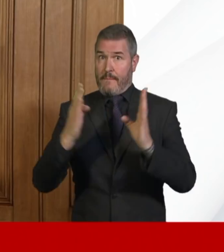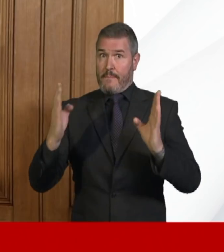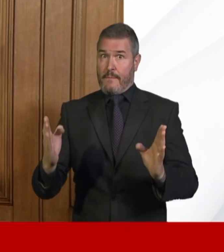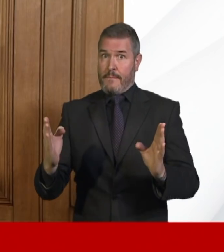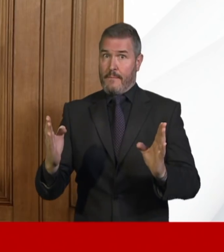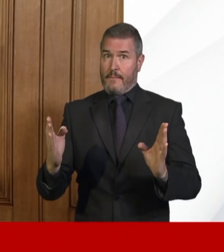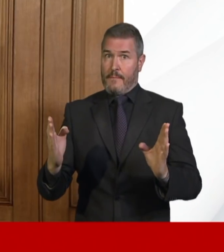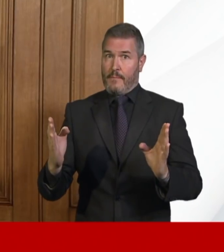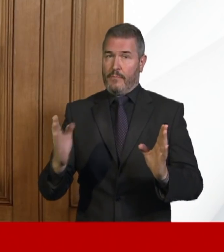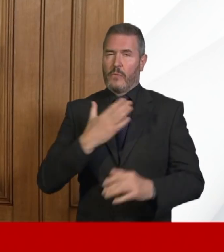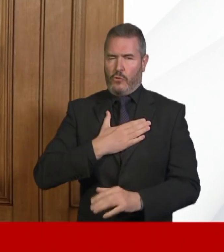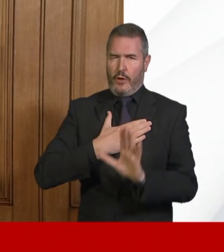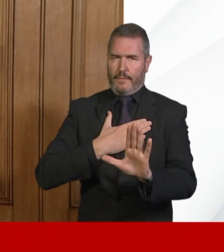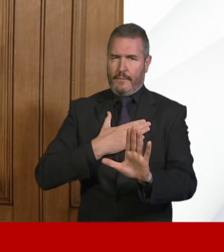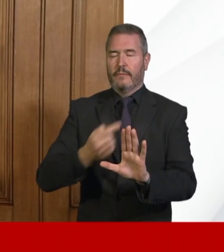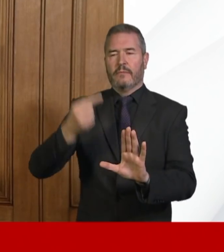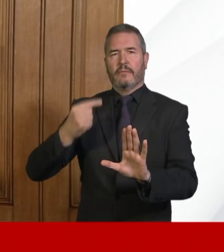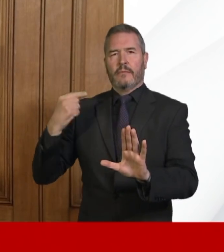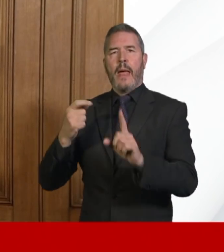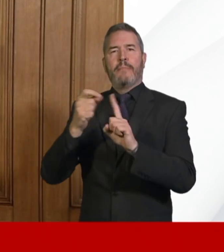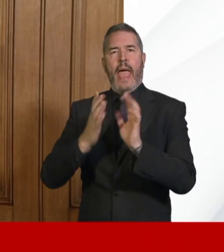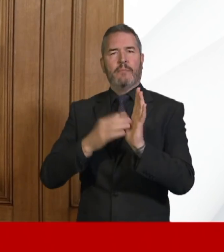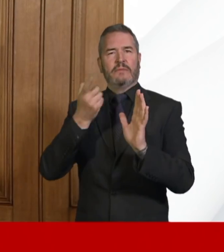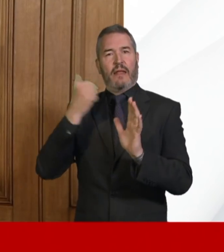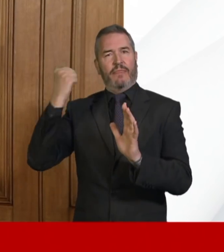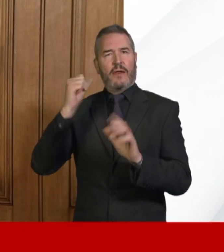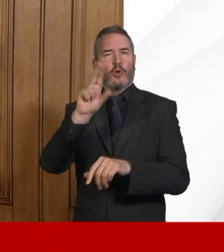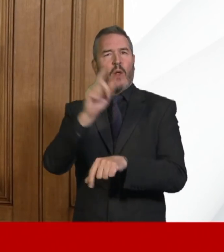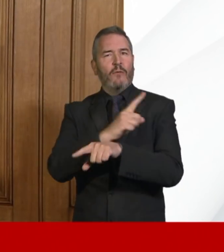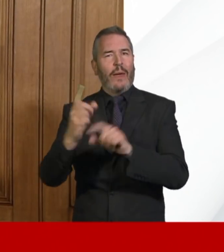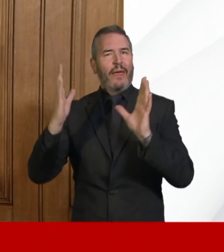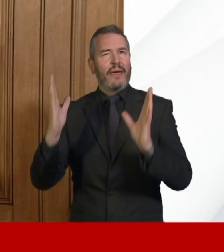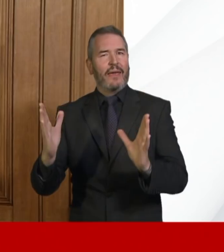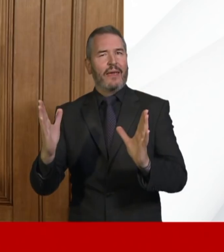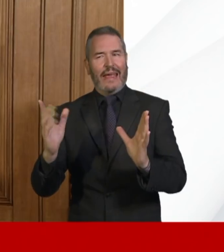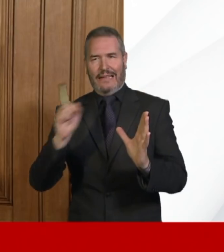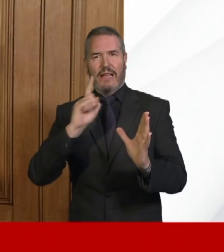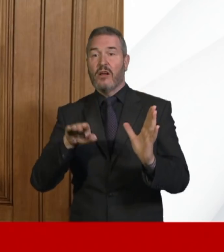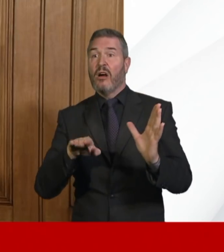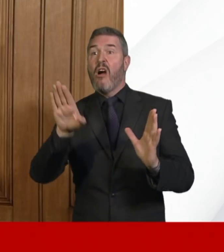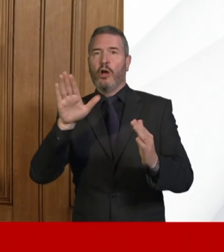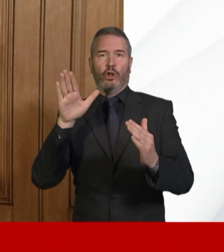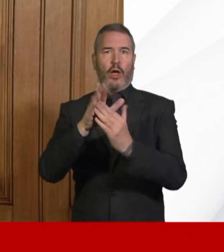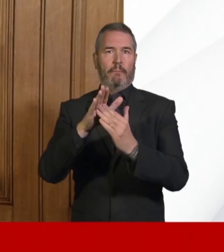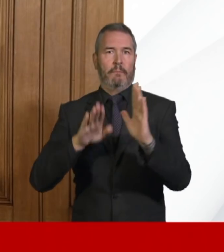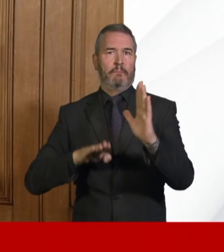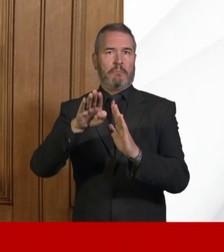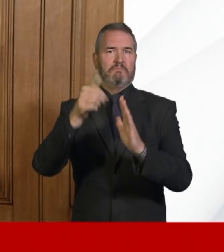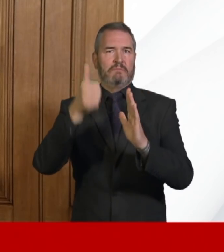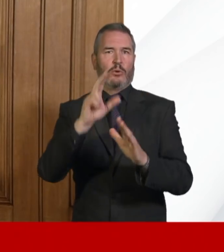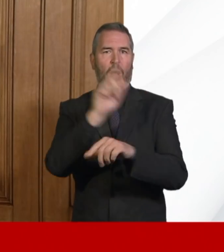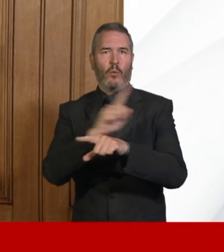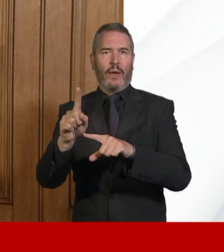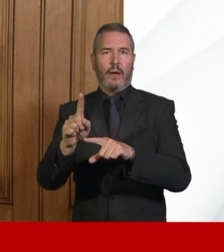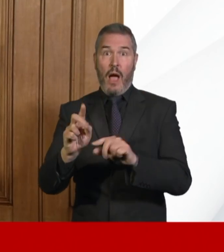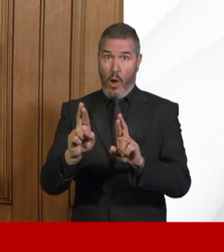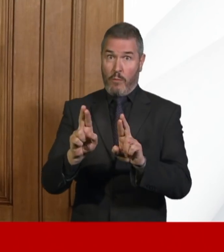sorry, Prime Minister noted, which was 12 weeks, we would get on top of the virus. And that is exactly